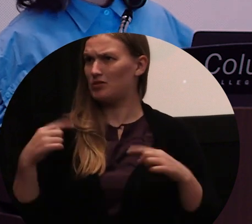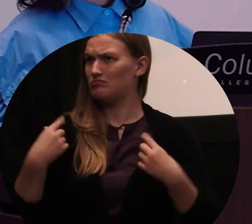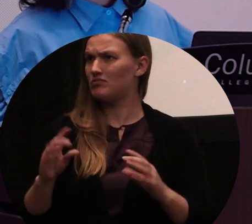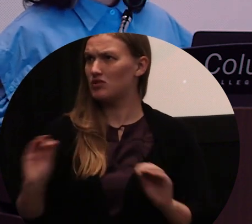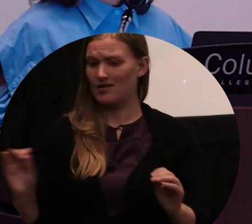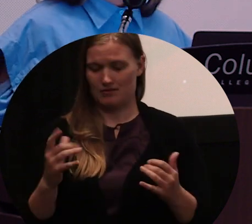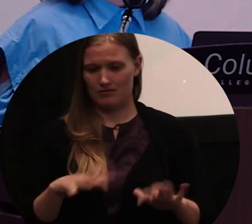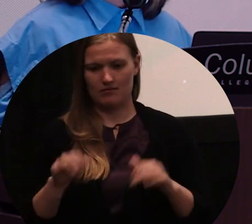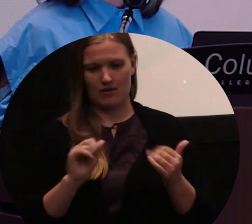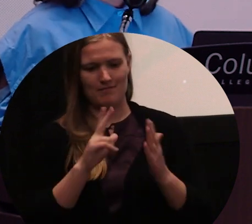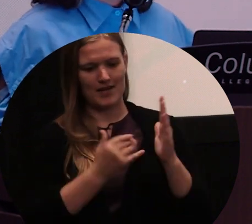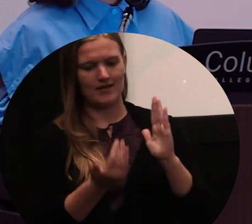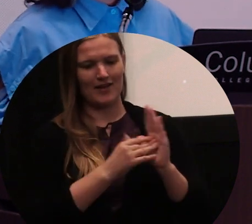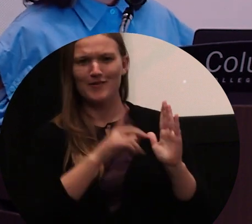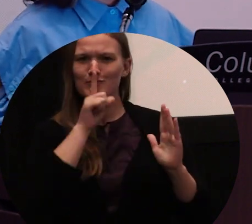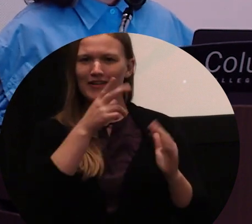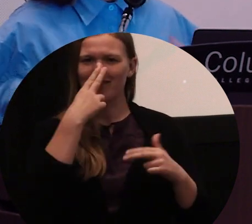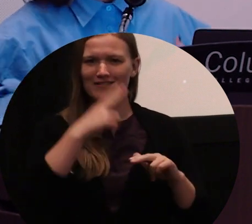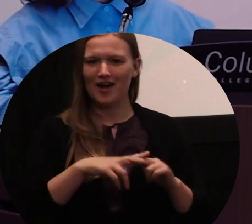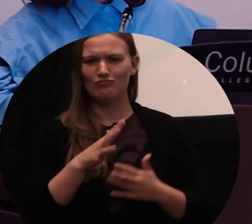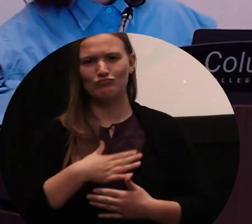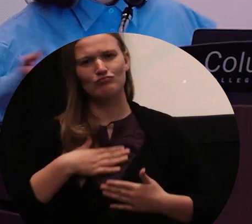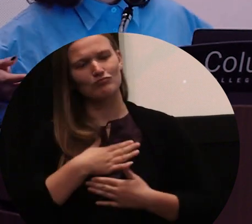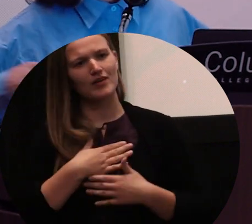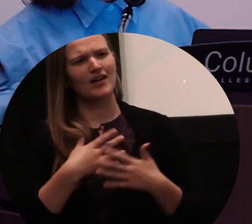was really fun. It was another way for me to just like